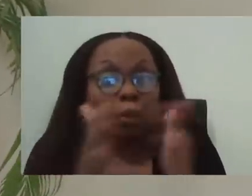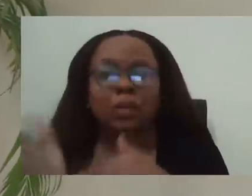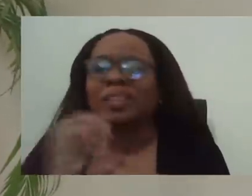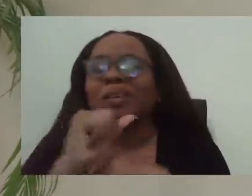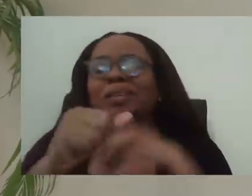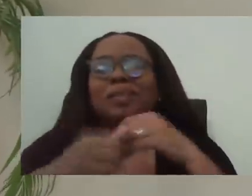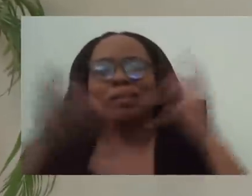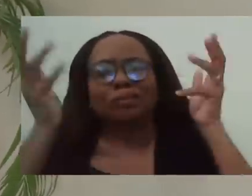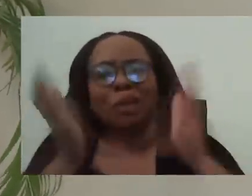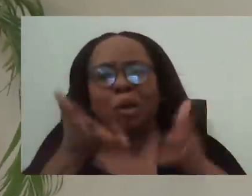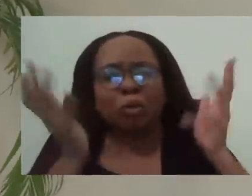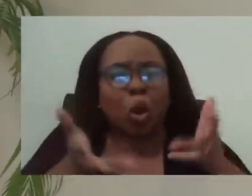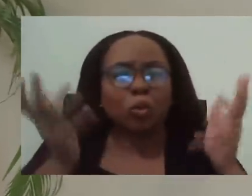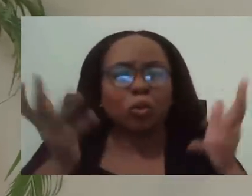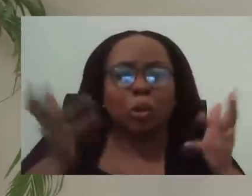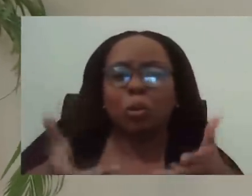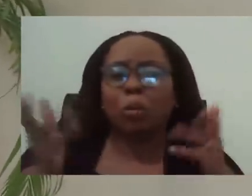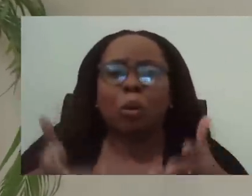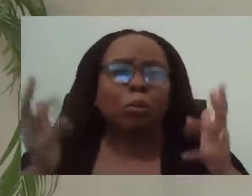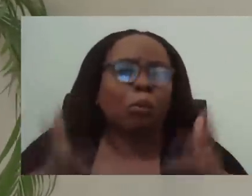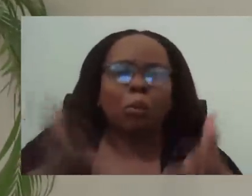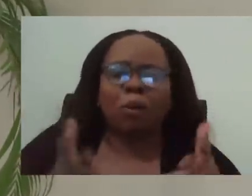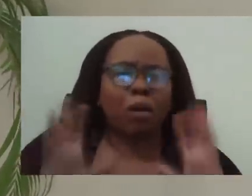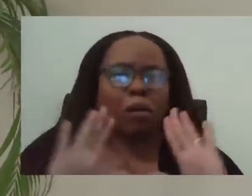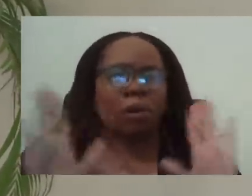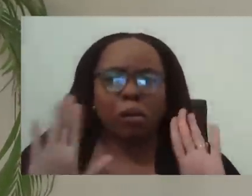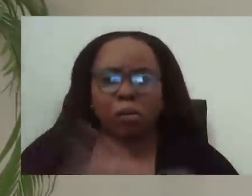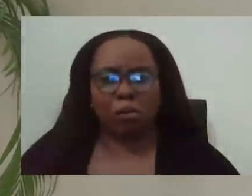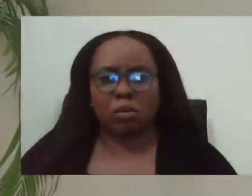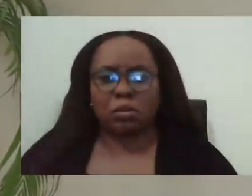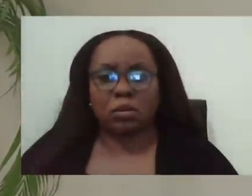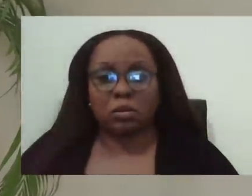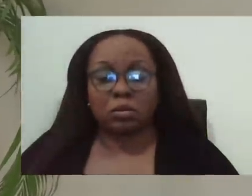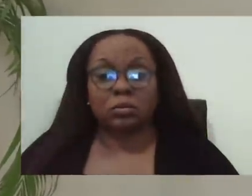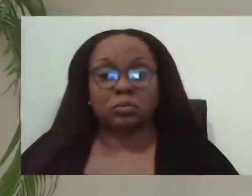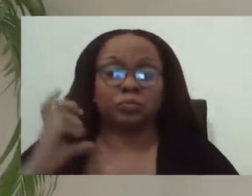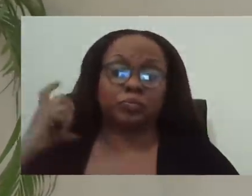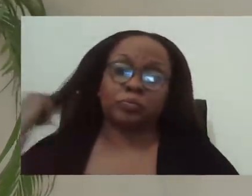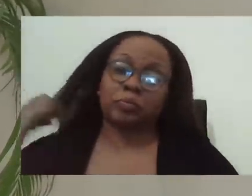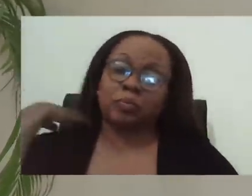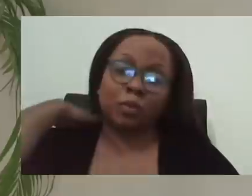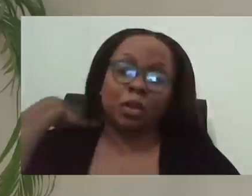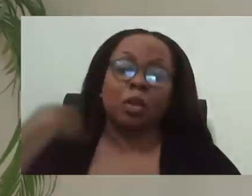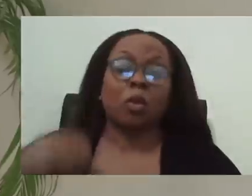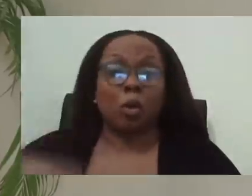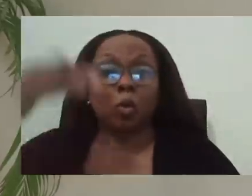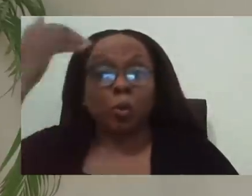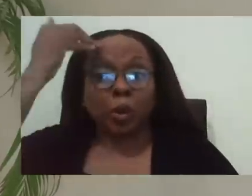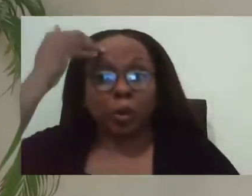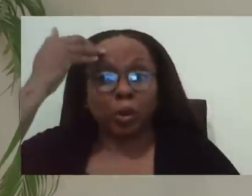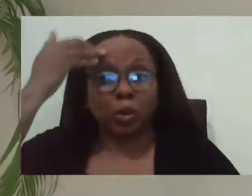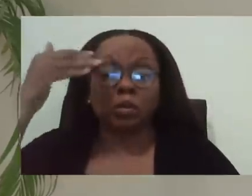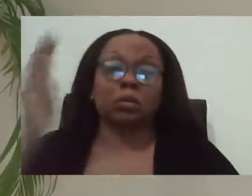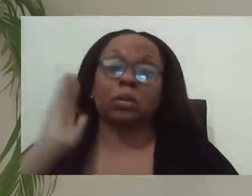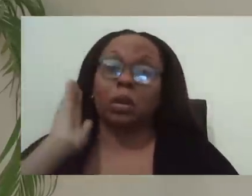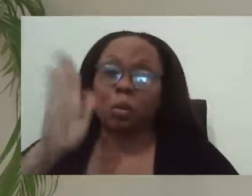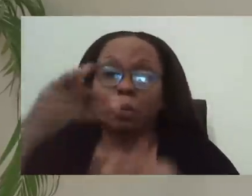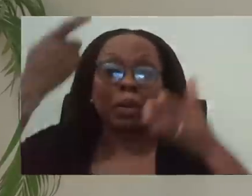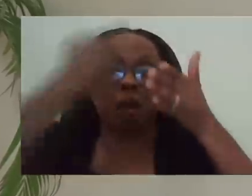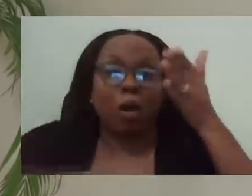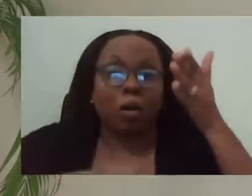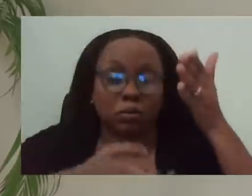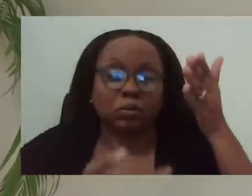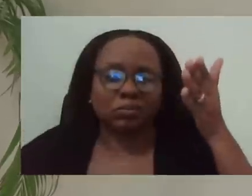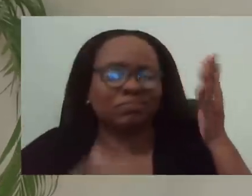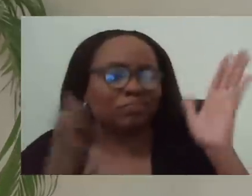makes these evidence-based and cost-effective measures. Yes, there's a small cost. But the WHO has clearly identified that many of these measures